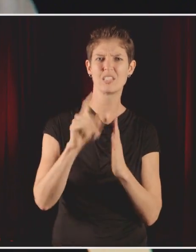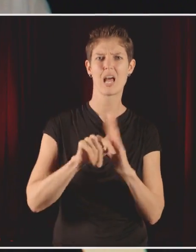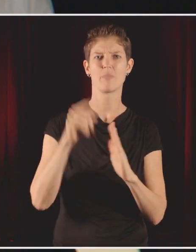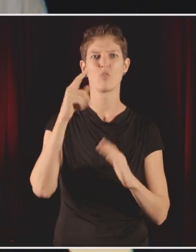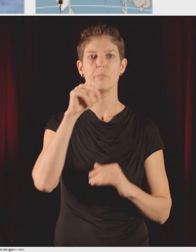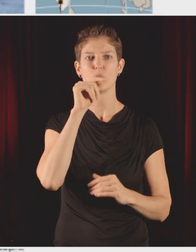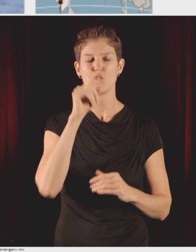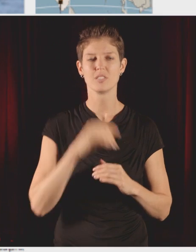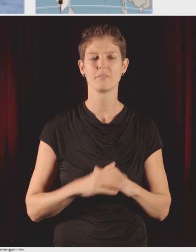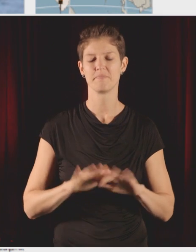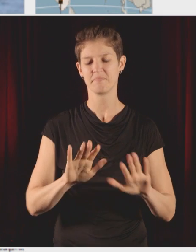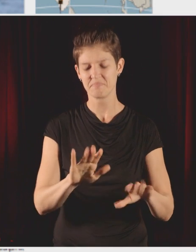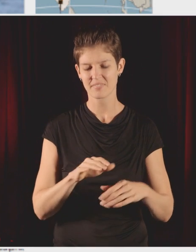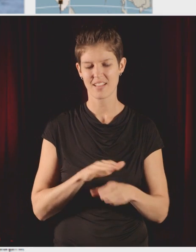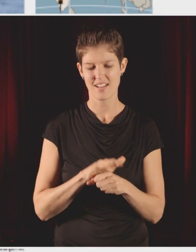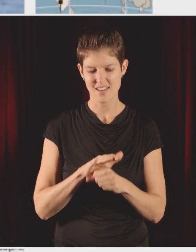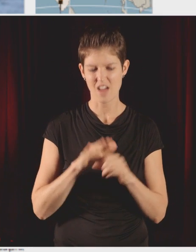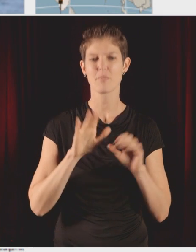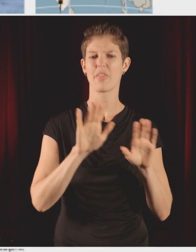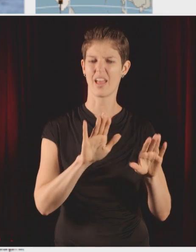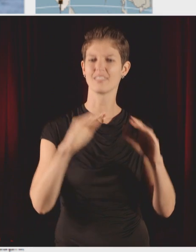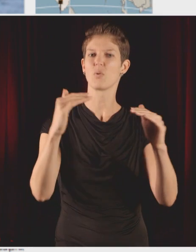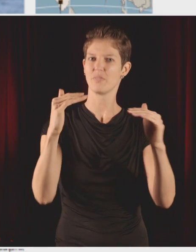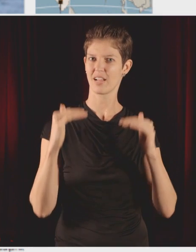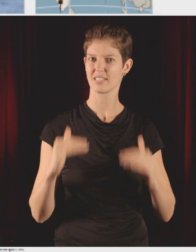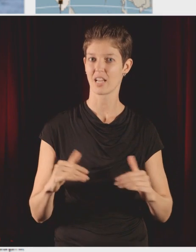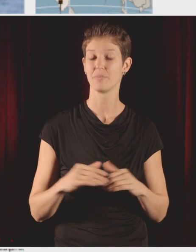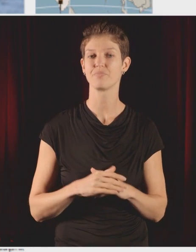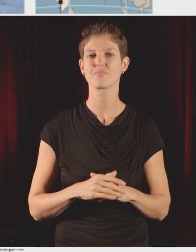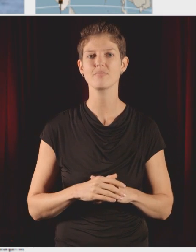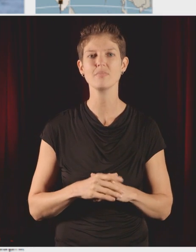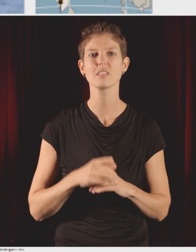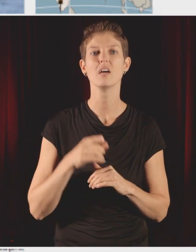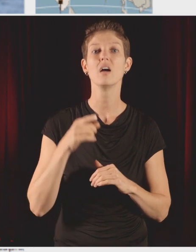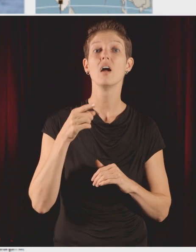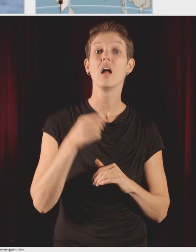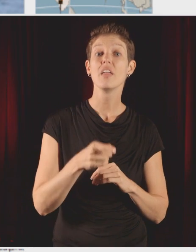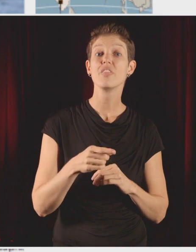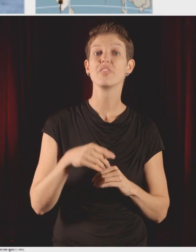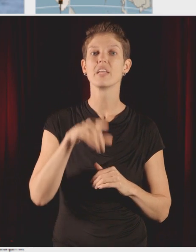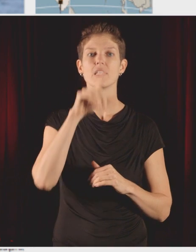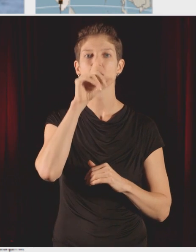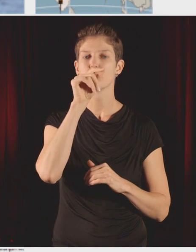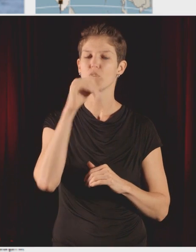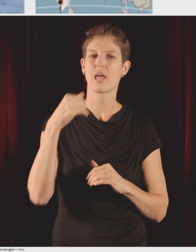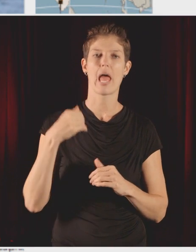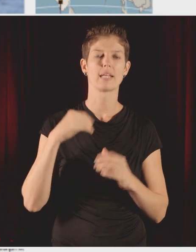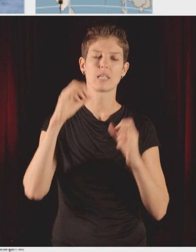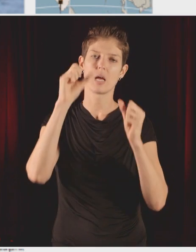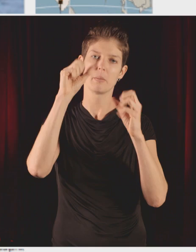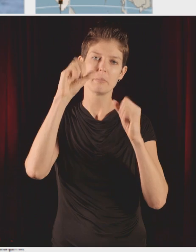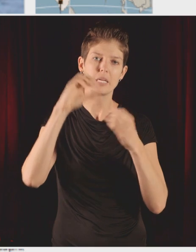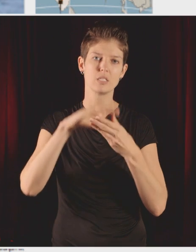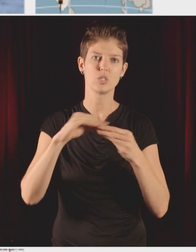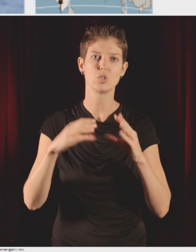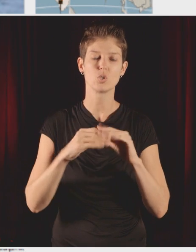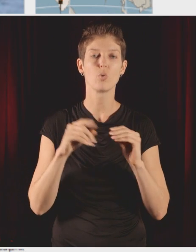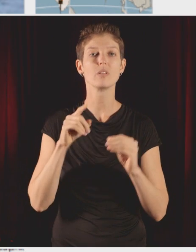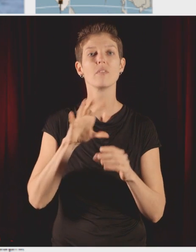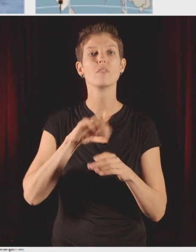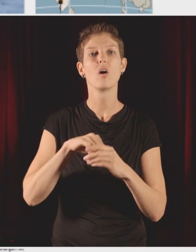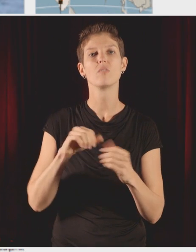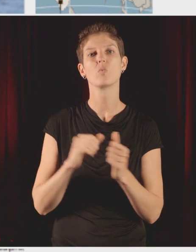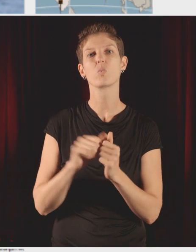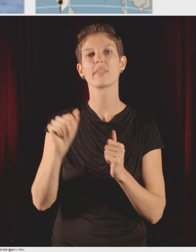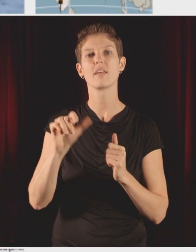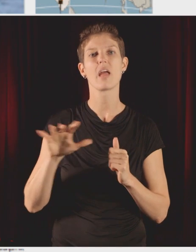for bird people. This is the story, and every bird has a story, of H5N1. This bird here was photographed. It was